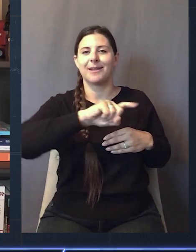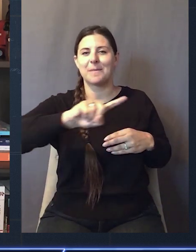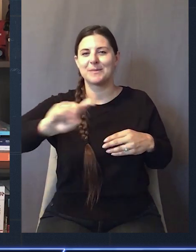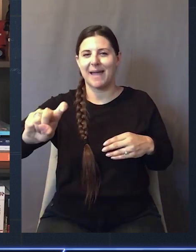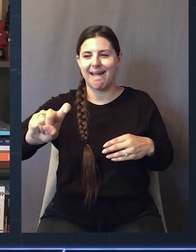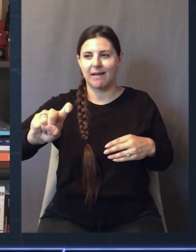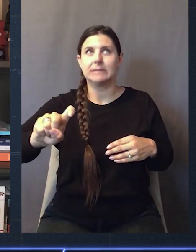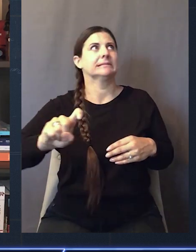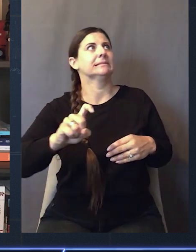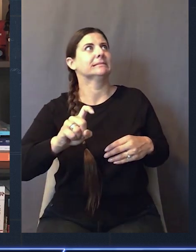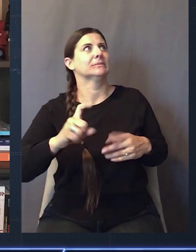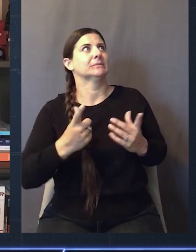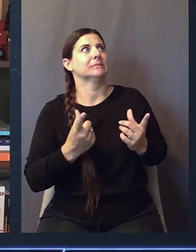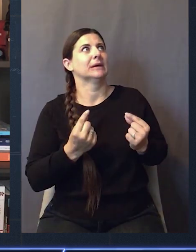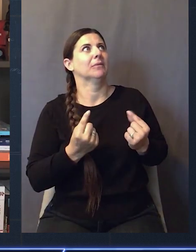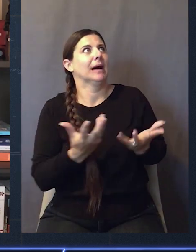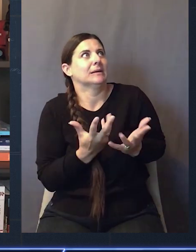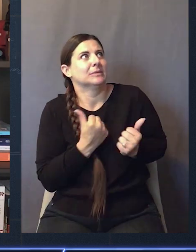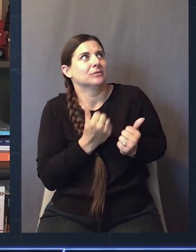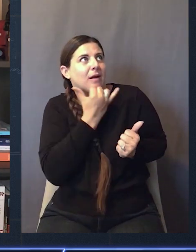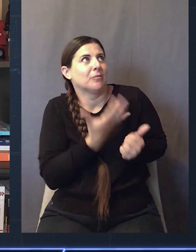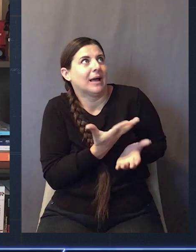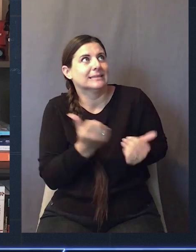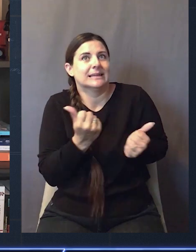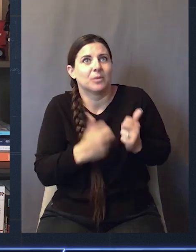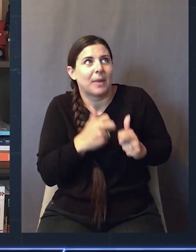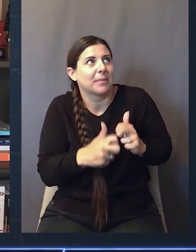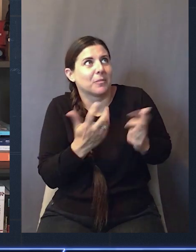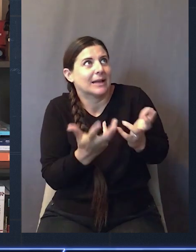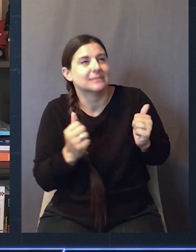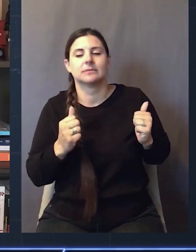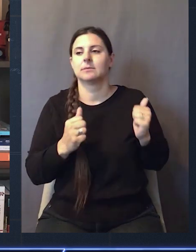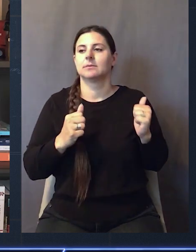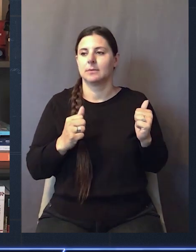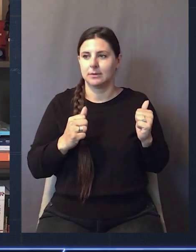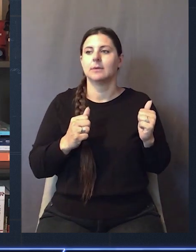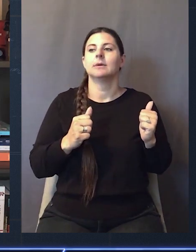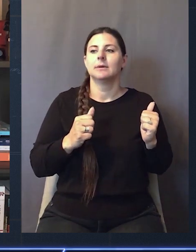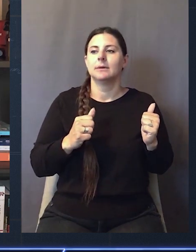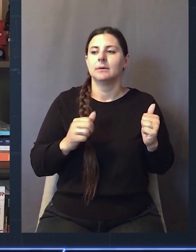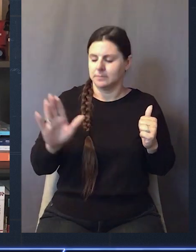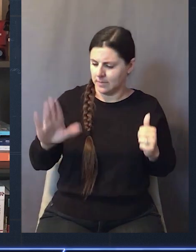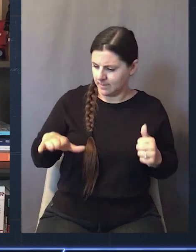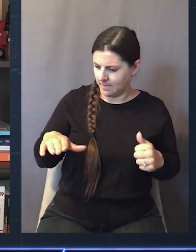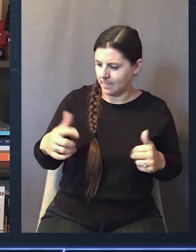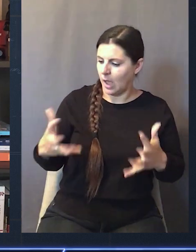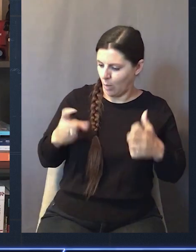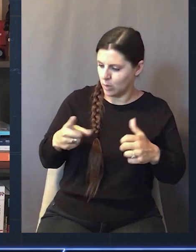He's about to walk away, but he comes back. Uh-oh. Now what? Broken taillight? Got to be some other problem.